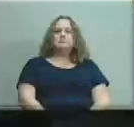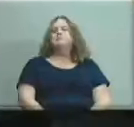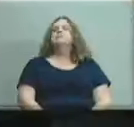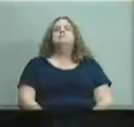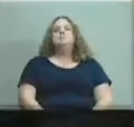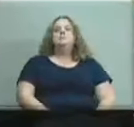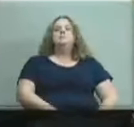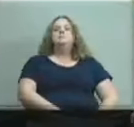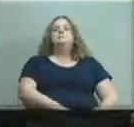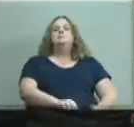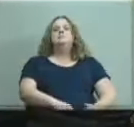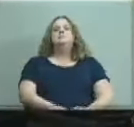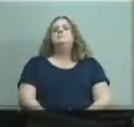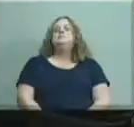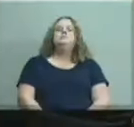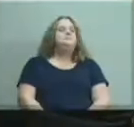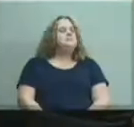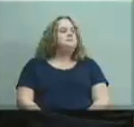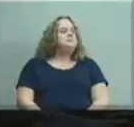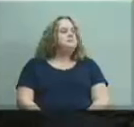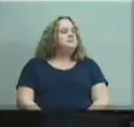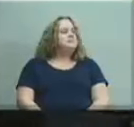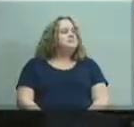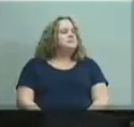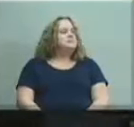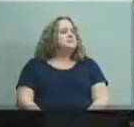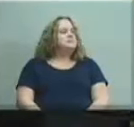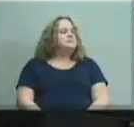okay are there questions for jonathan